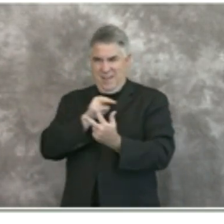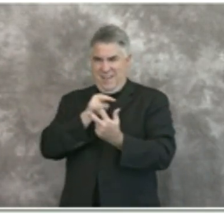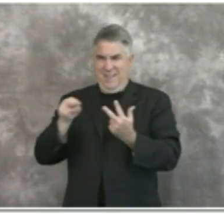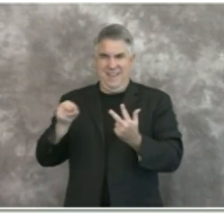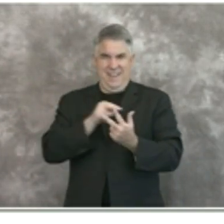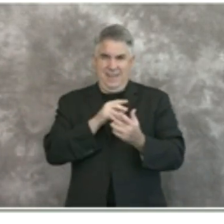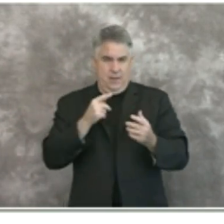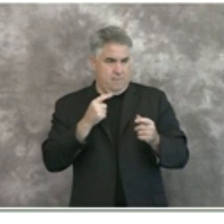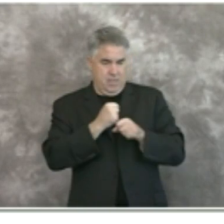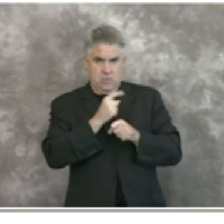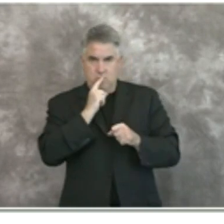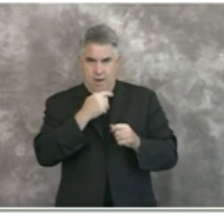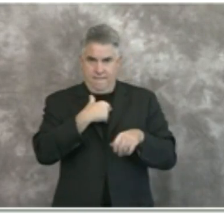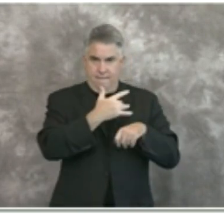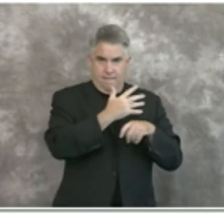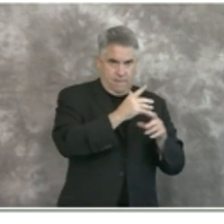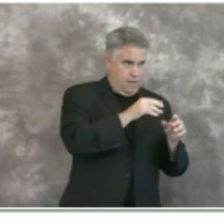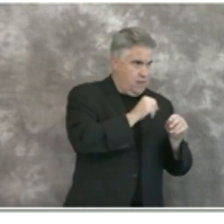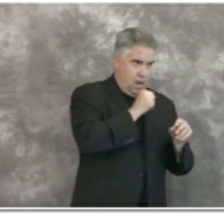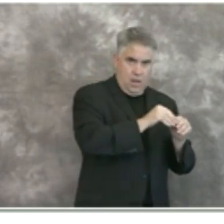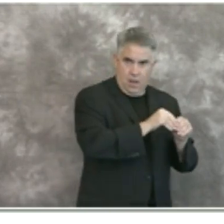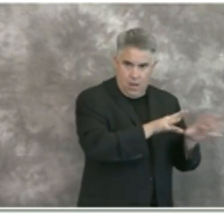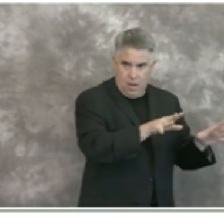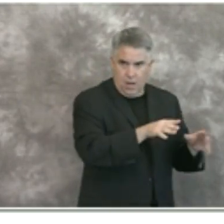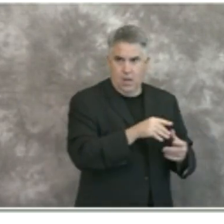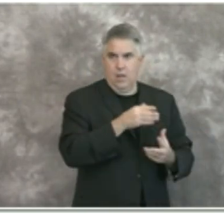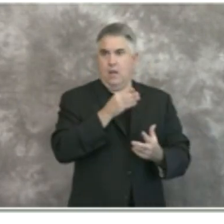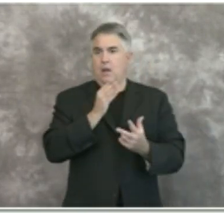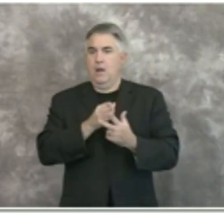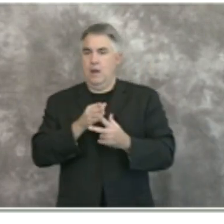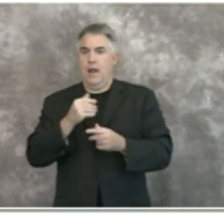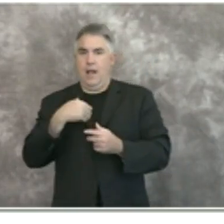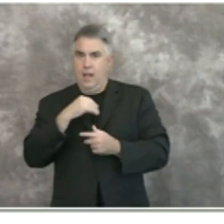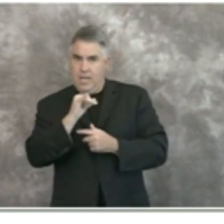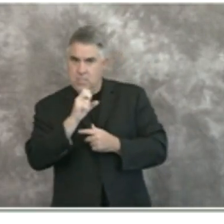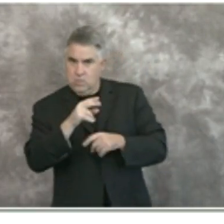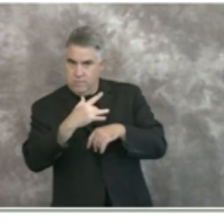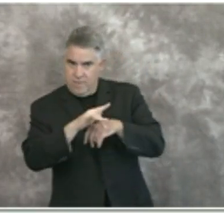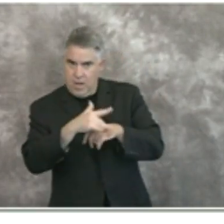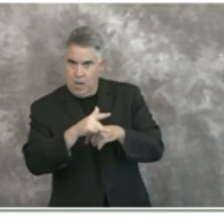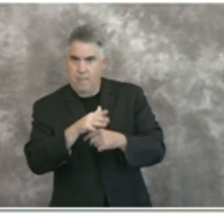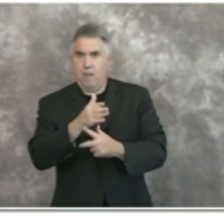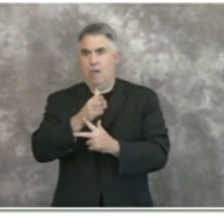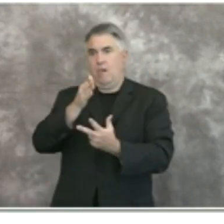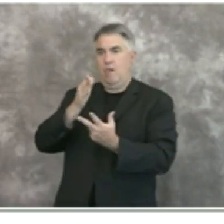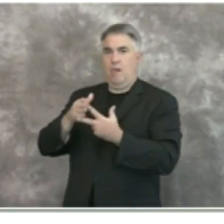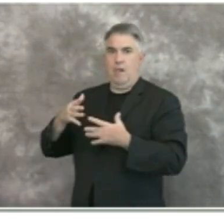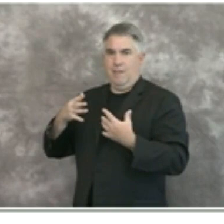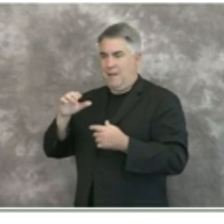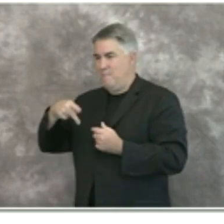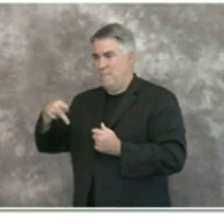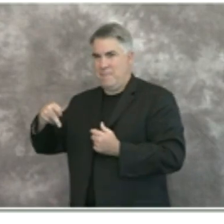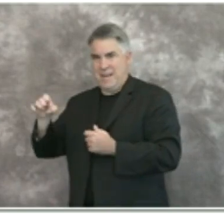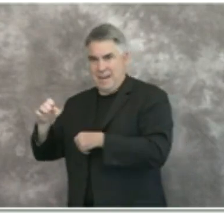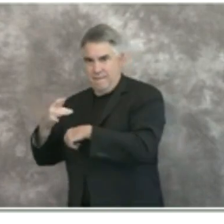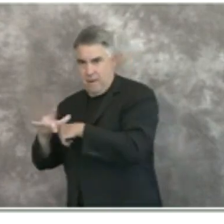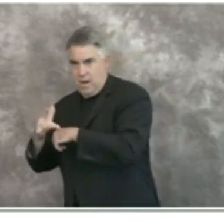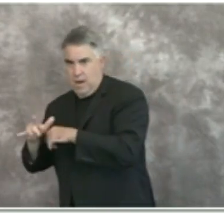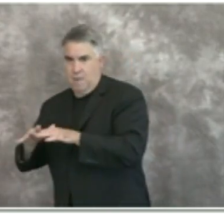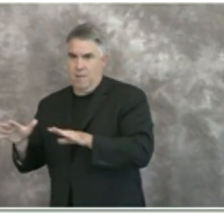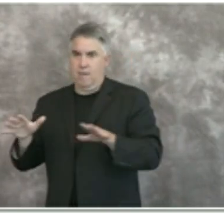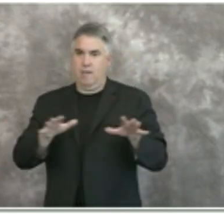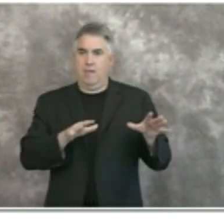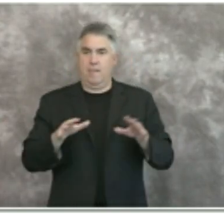one of these three would cause us to take action what would those actions be we'll go to the next